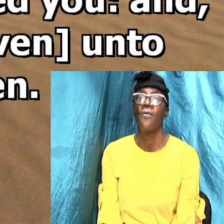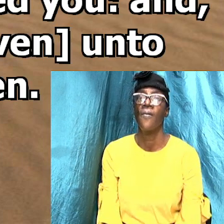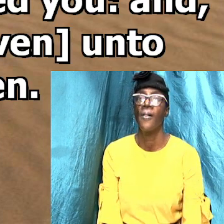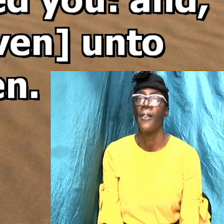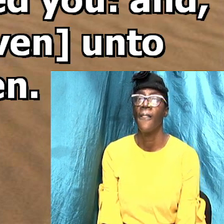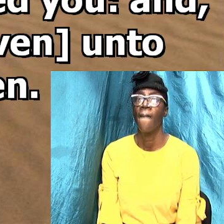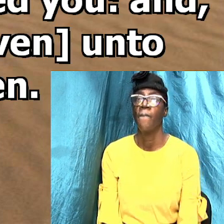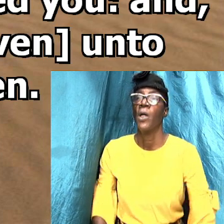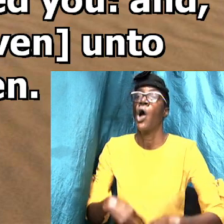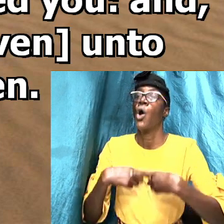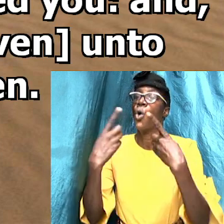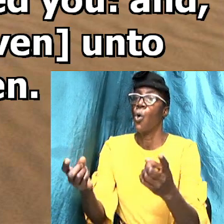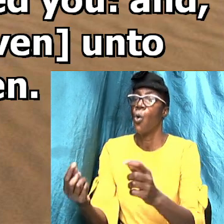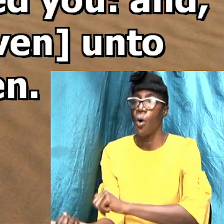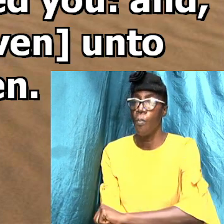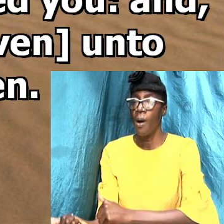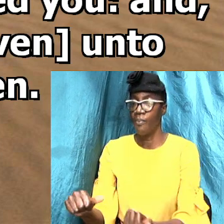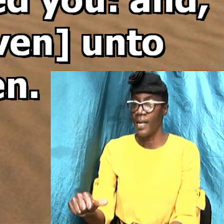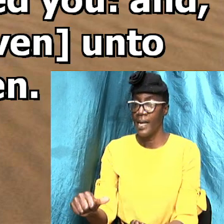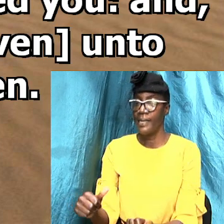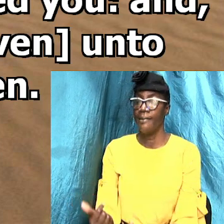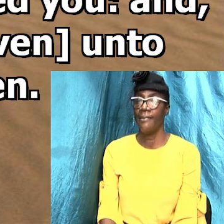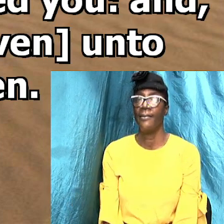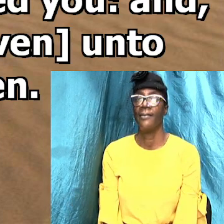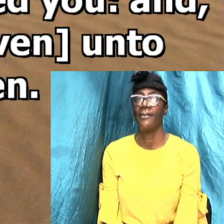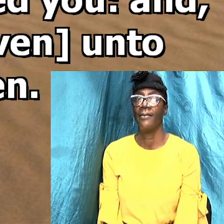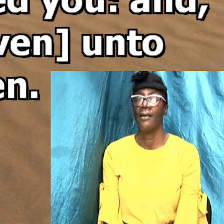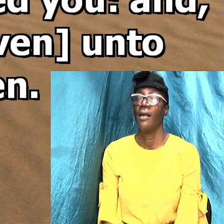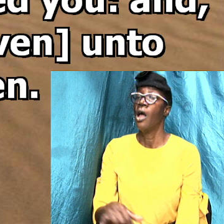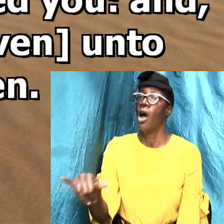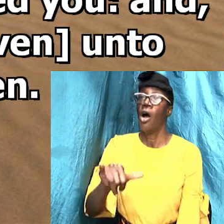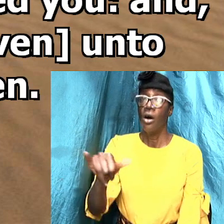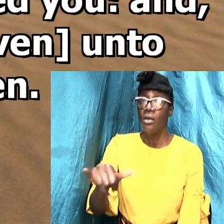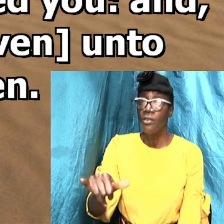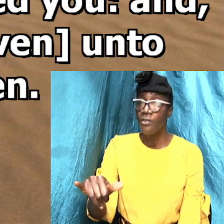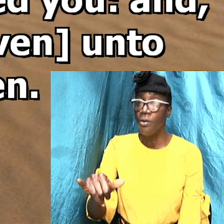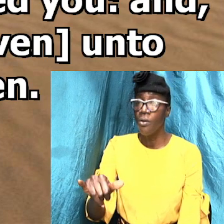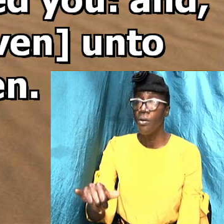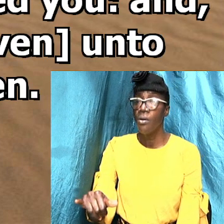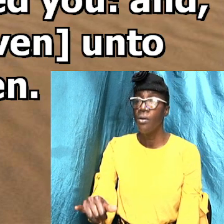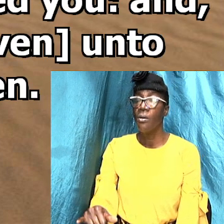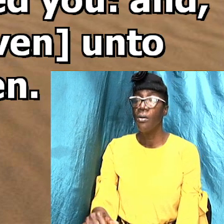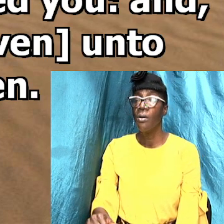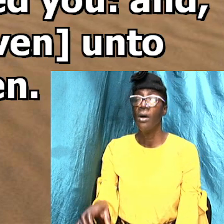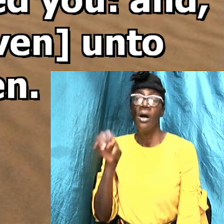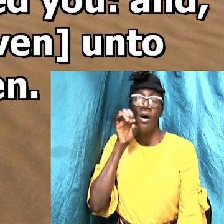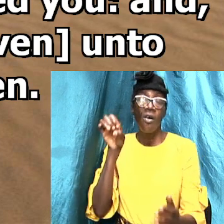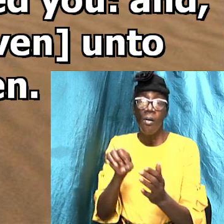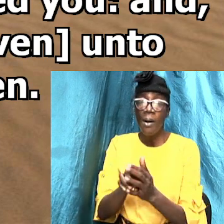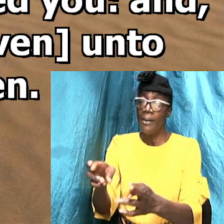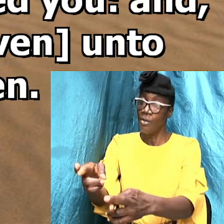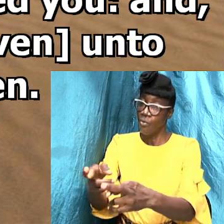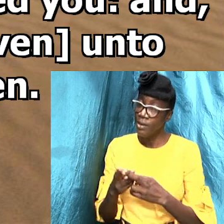Go and baptize. It's also a commandment for us to receive baptism.